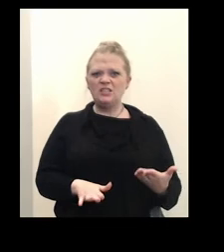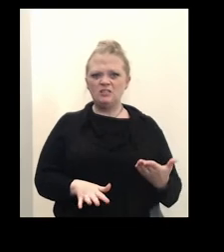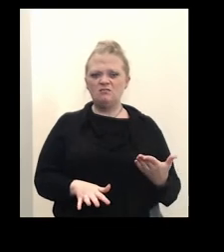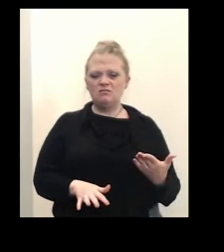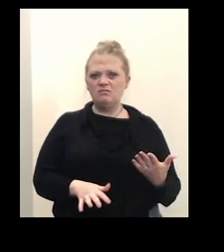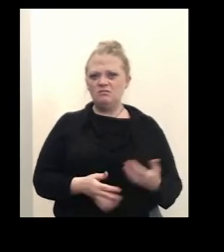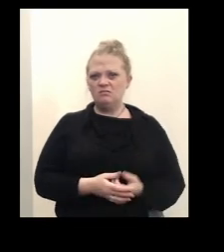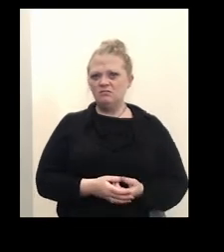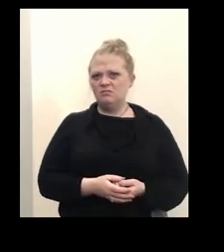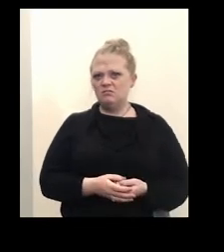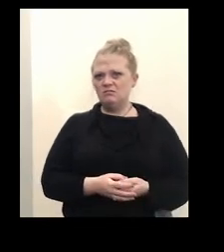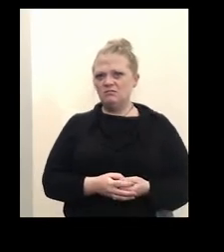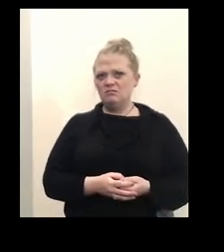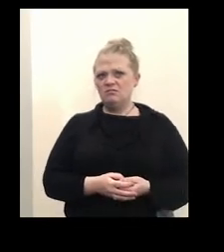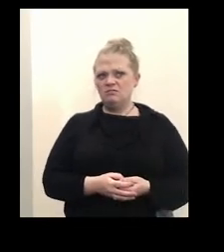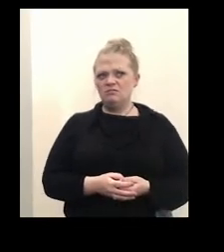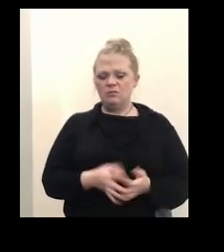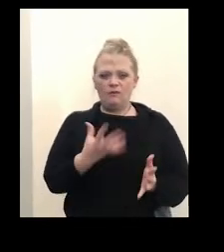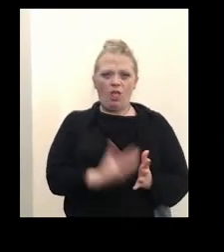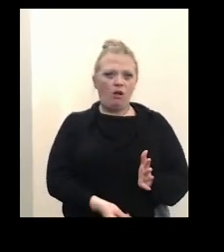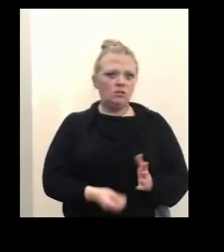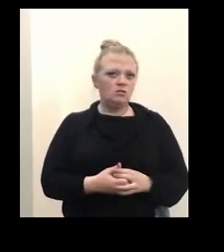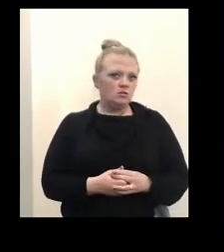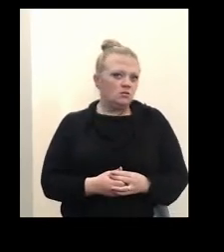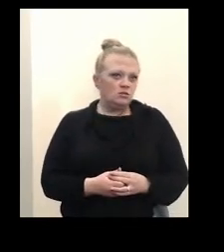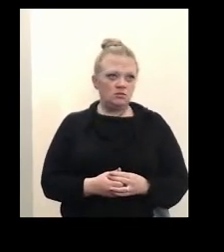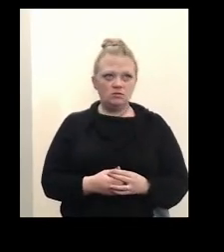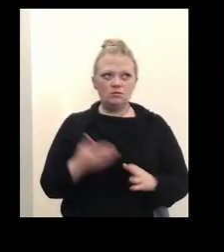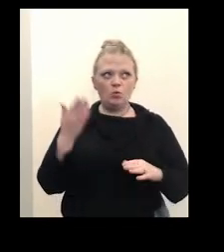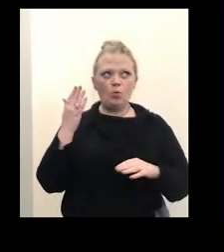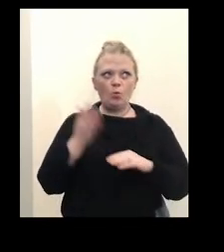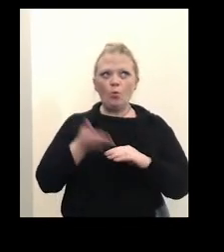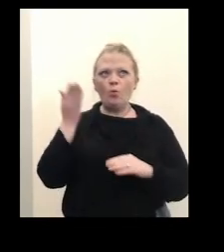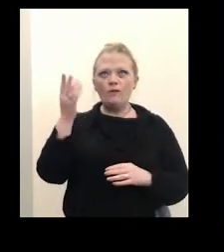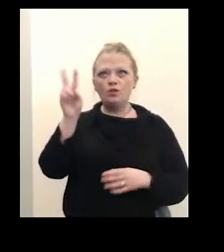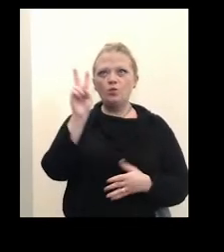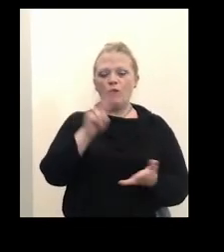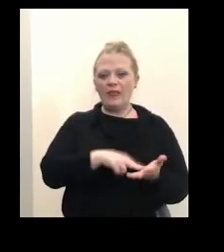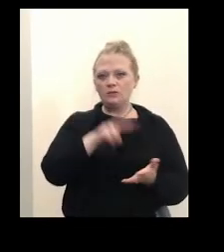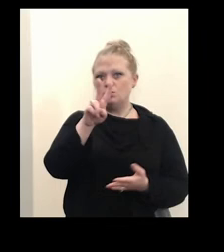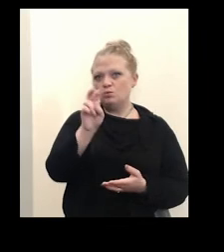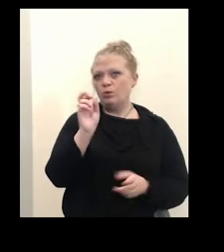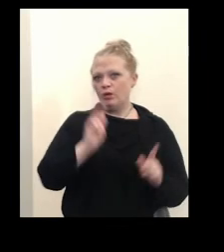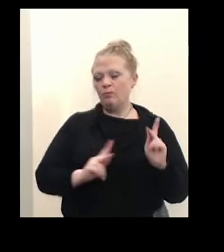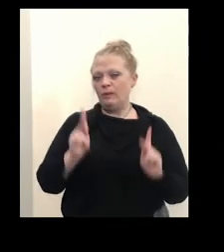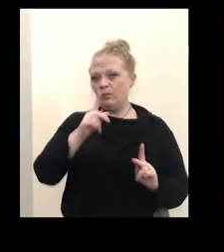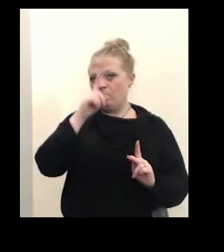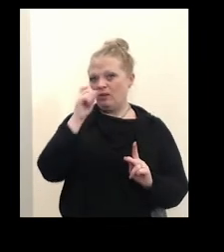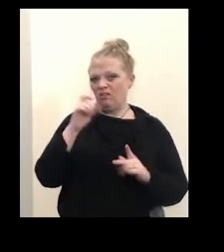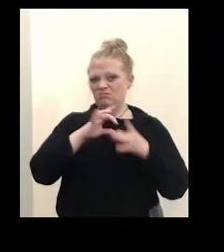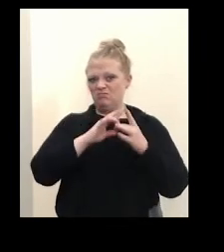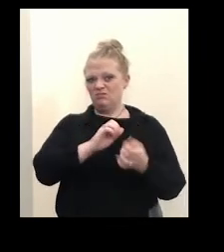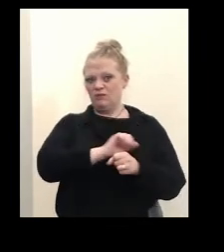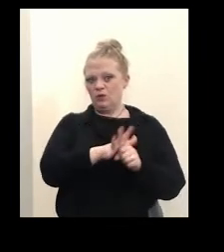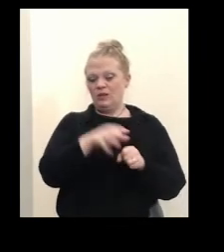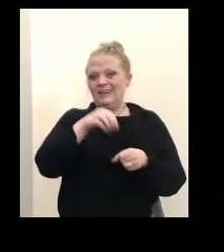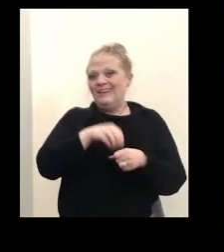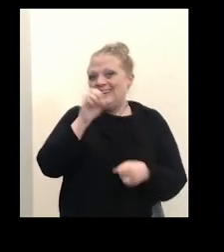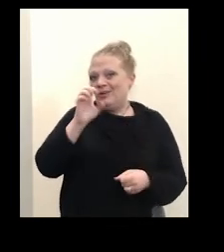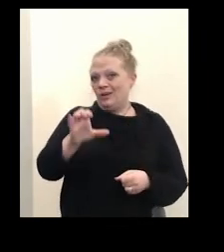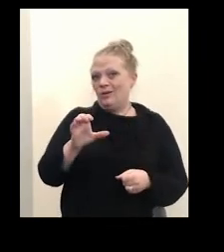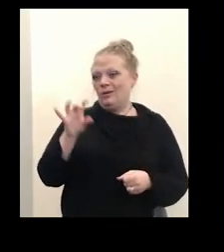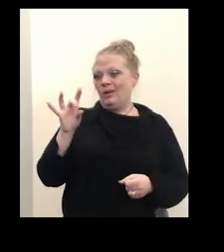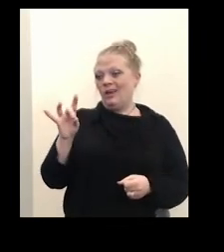lost over 2,200 people from COVID in Erie County alone, 800